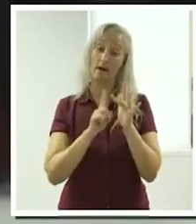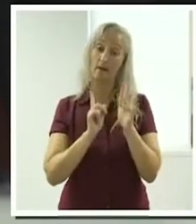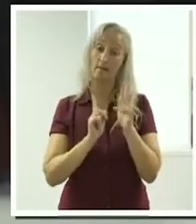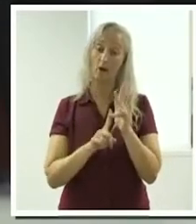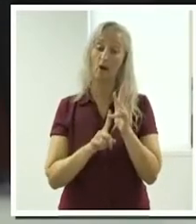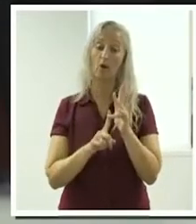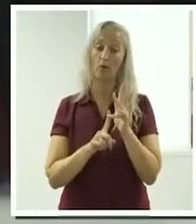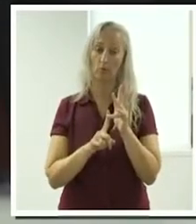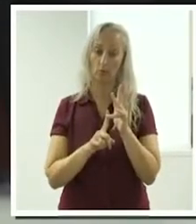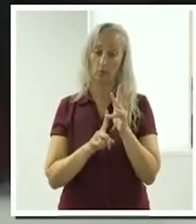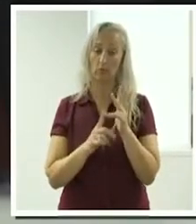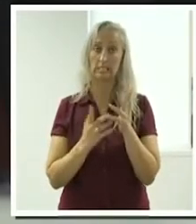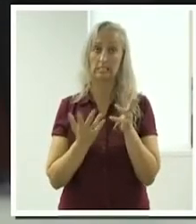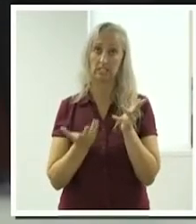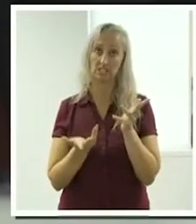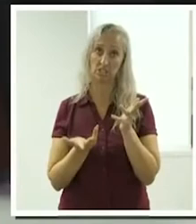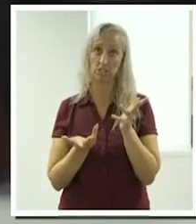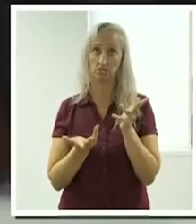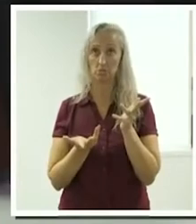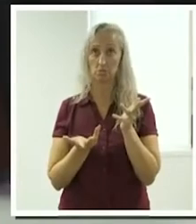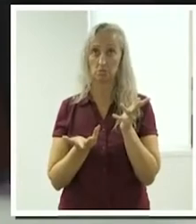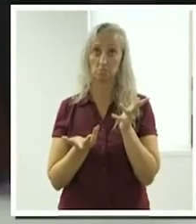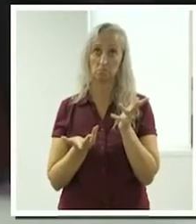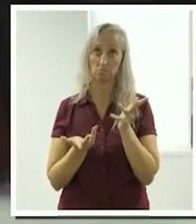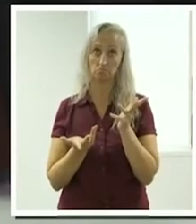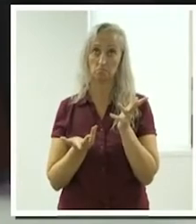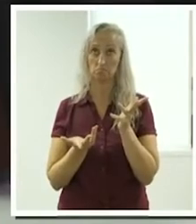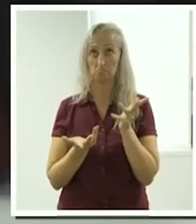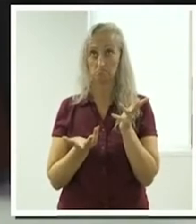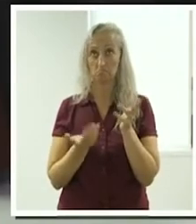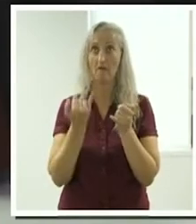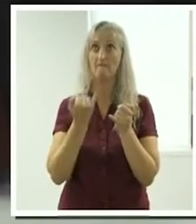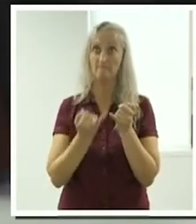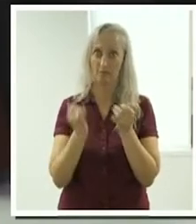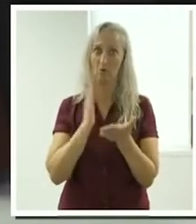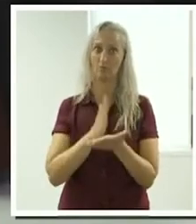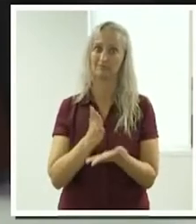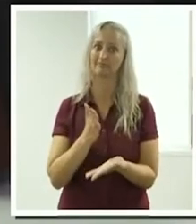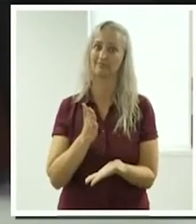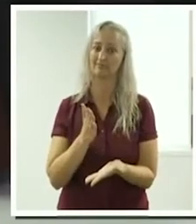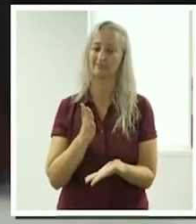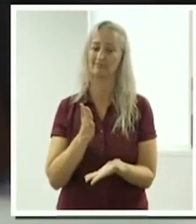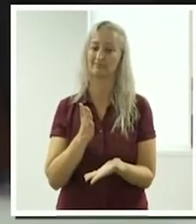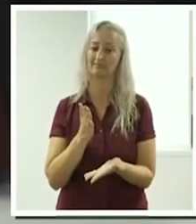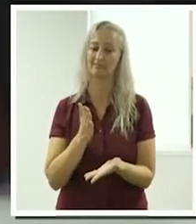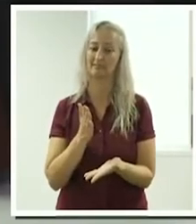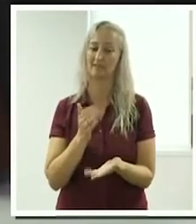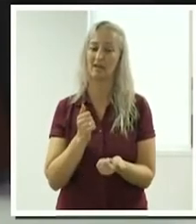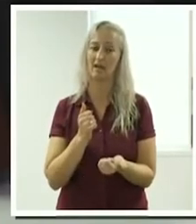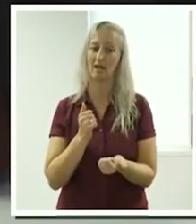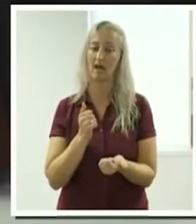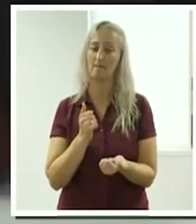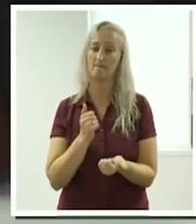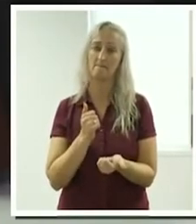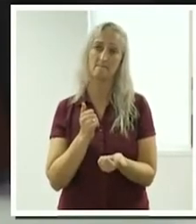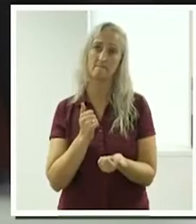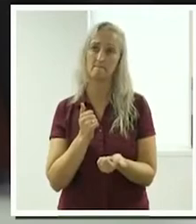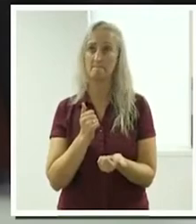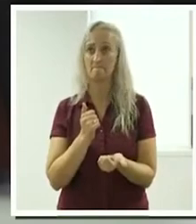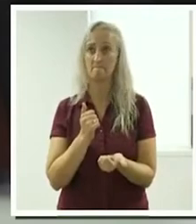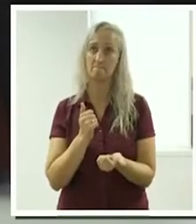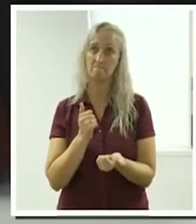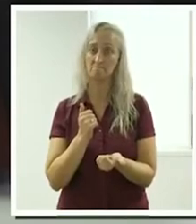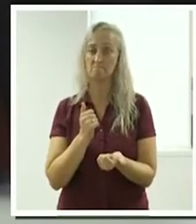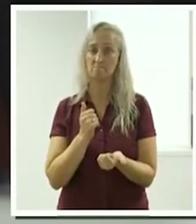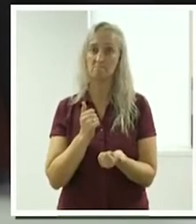very honest and saying that, you